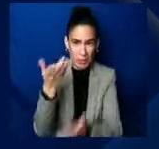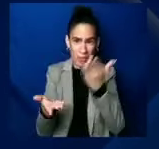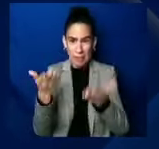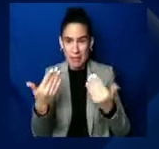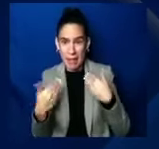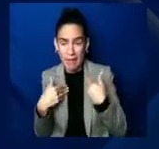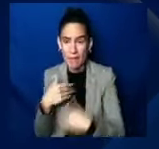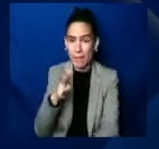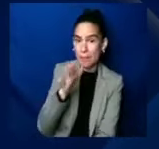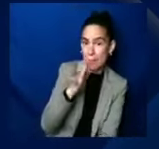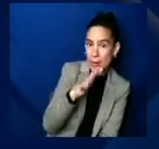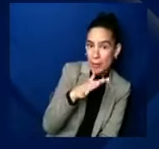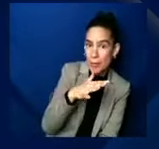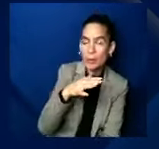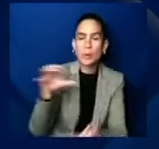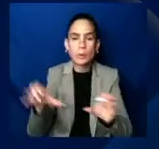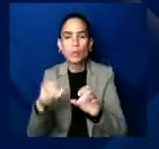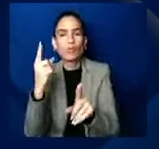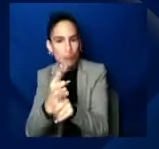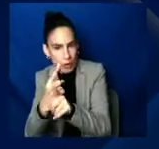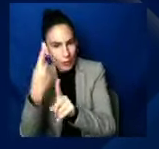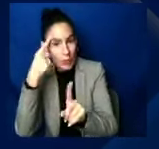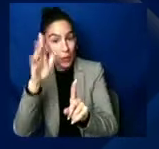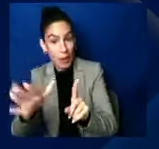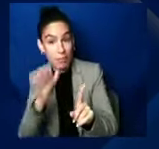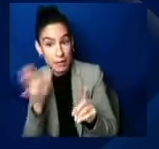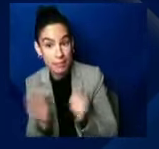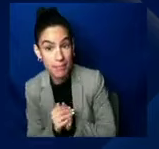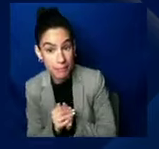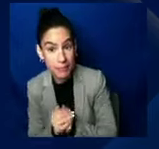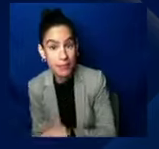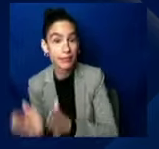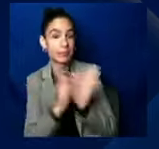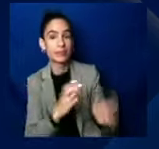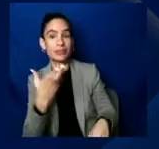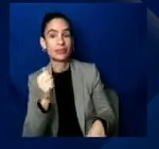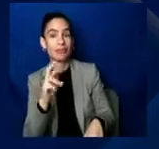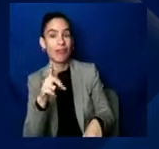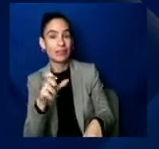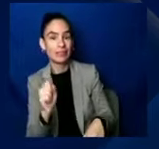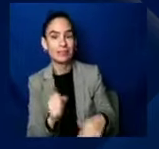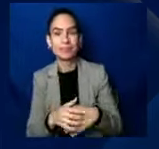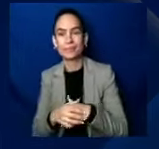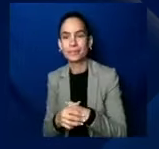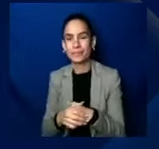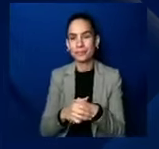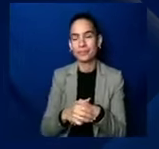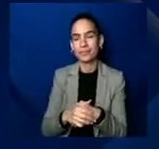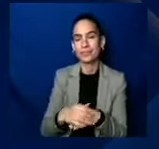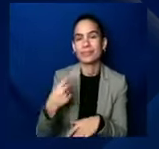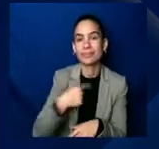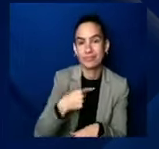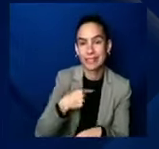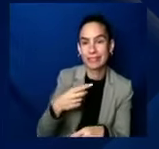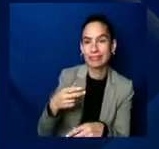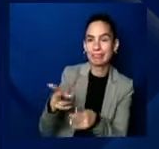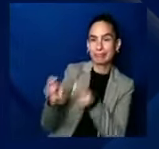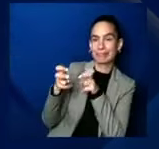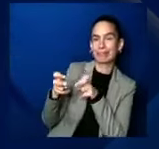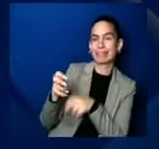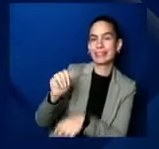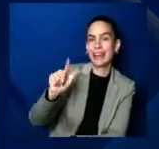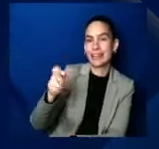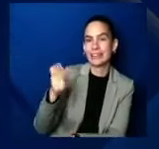Charles, take us home, man. Let's take it home. So, uh, I'm going to pick up where Alexis dropped off and that's right. You have a mama. Like we talk about this being a nonpartisan